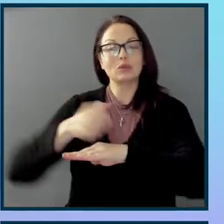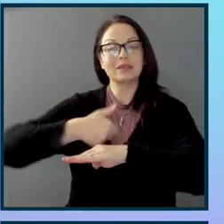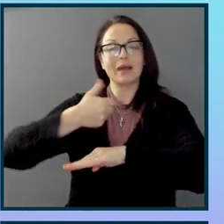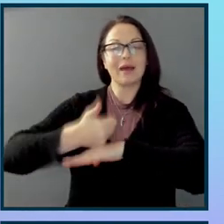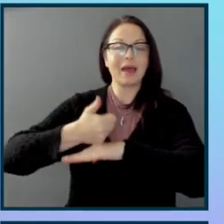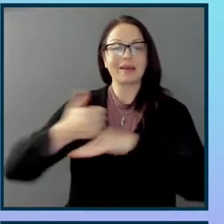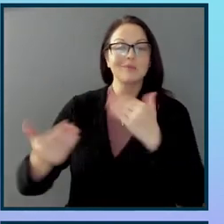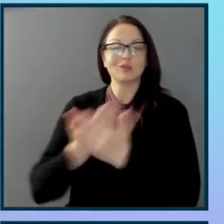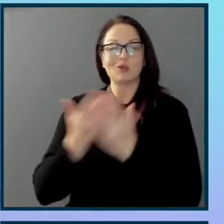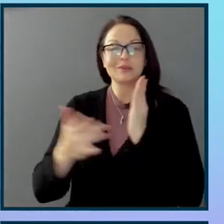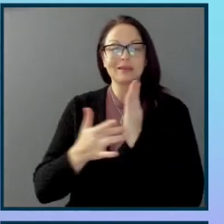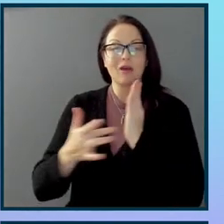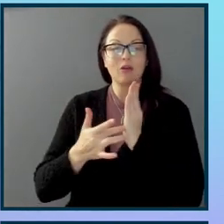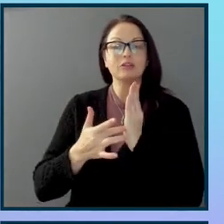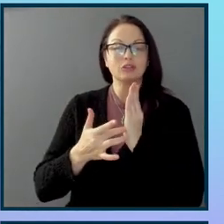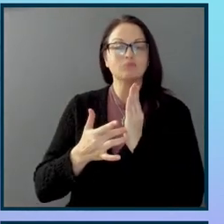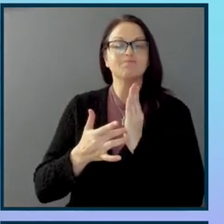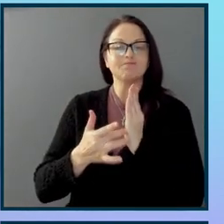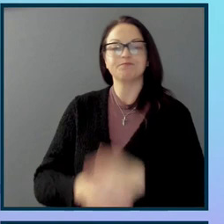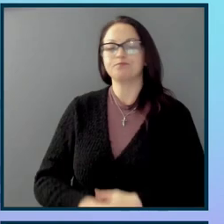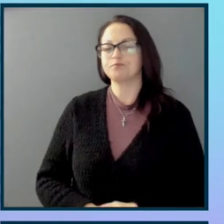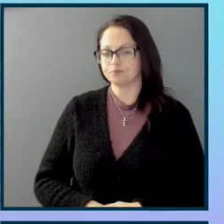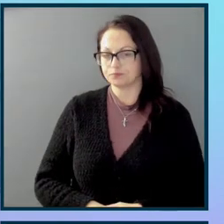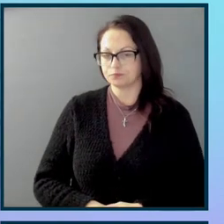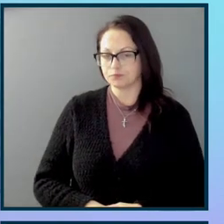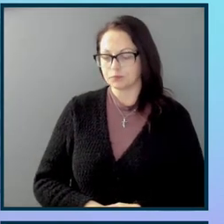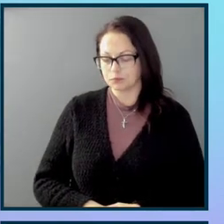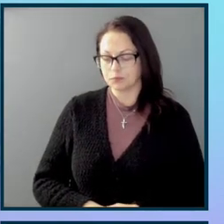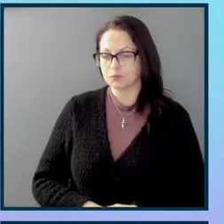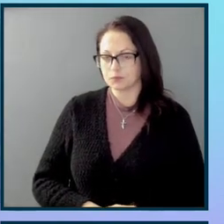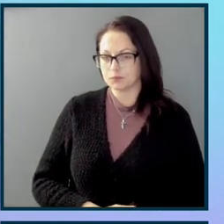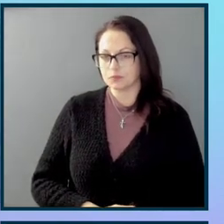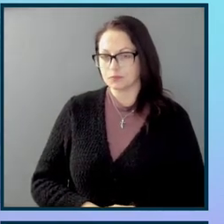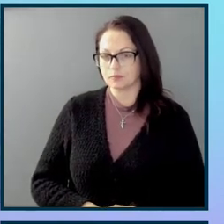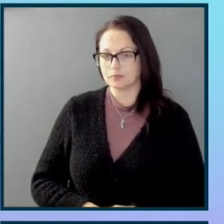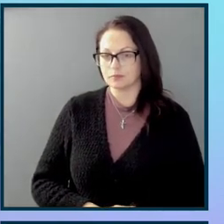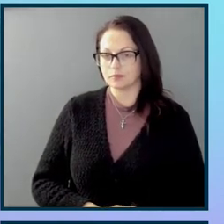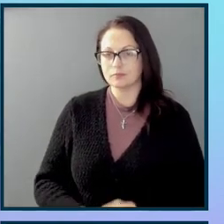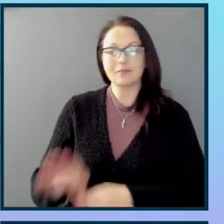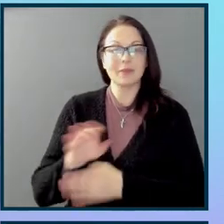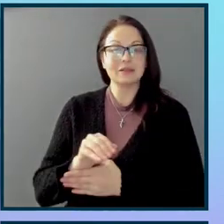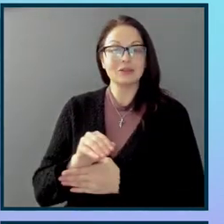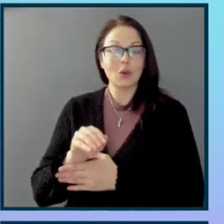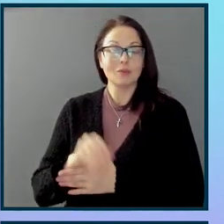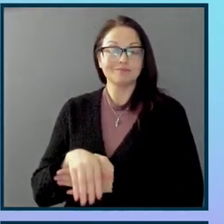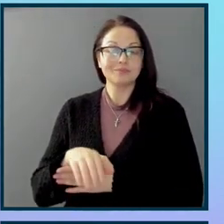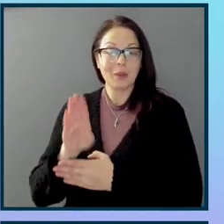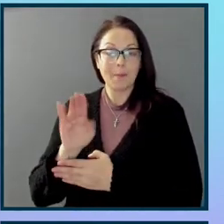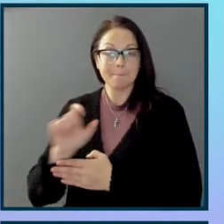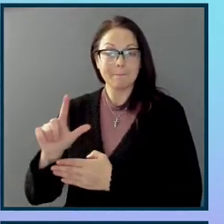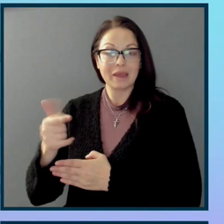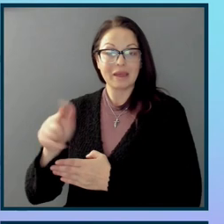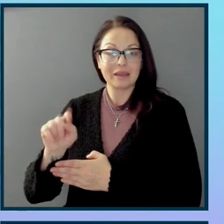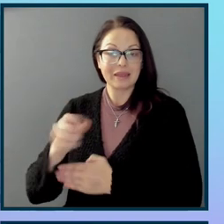In the words of a really great philanthropist Bill Gates, I say, the final step after